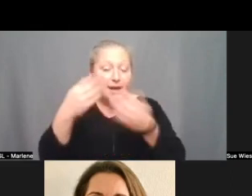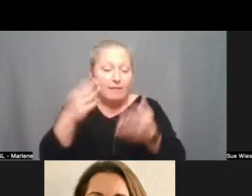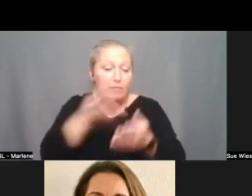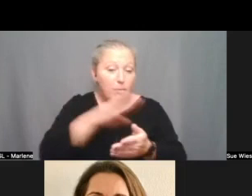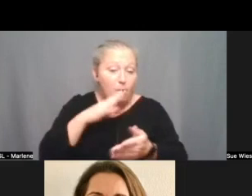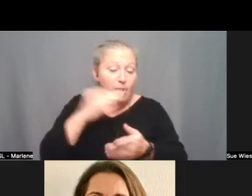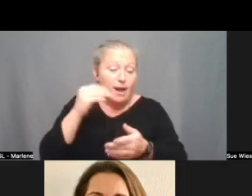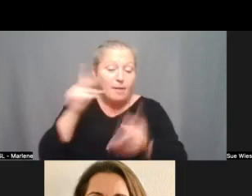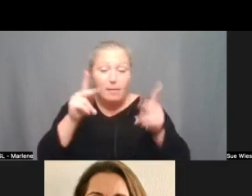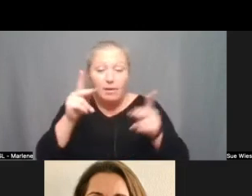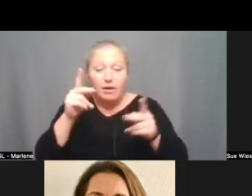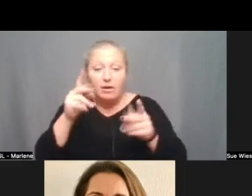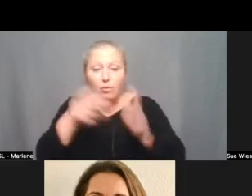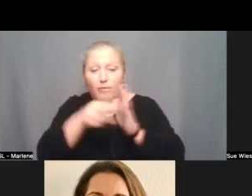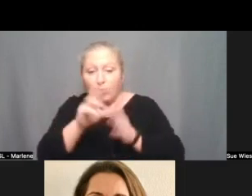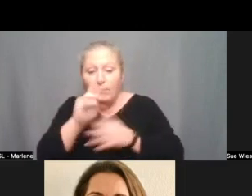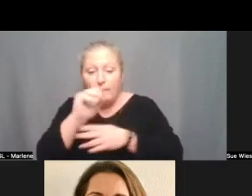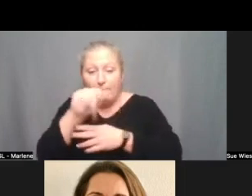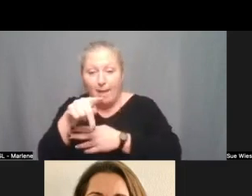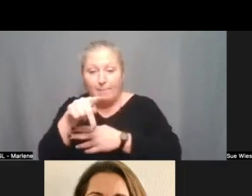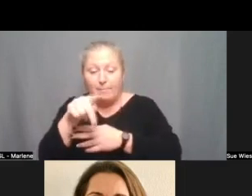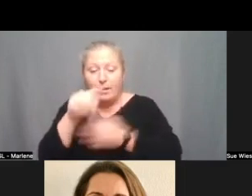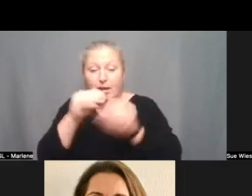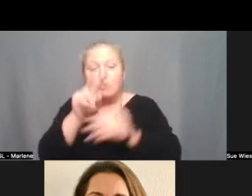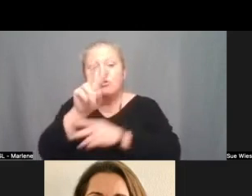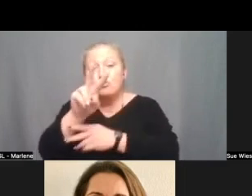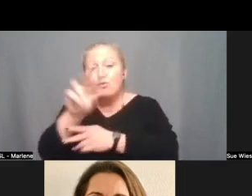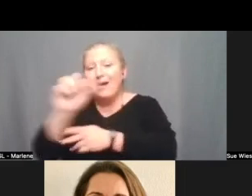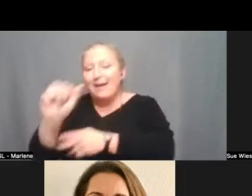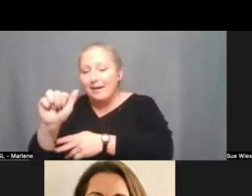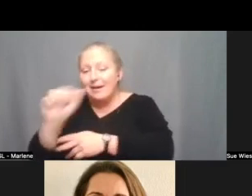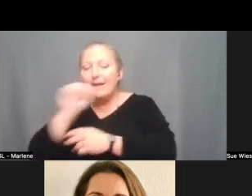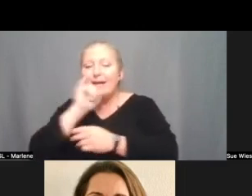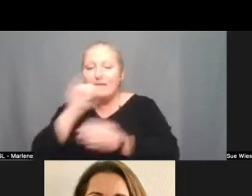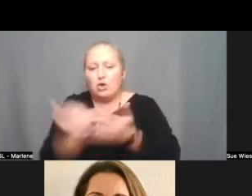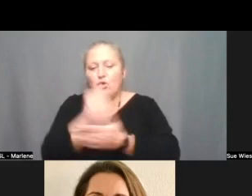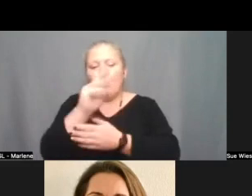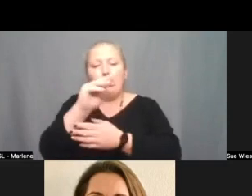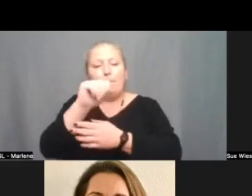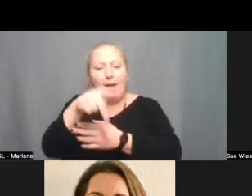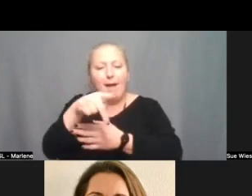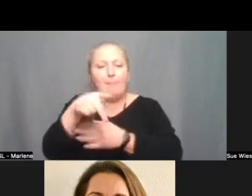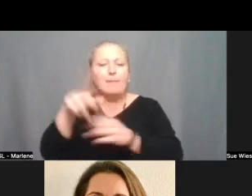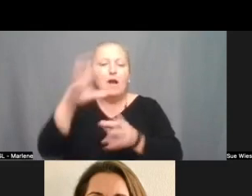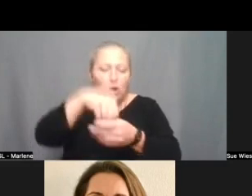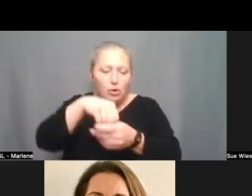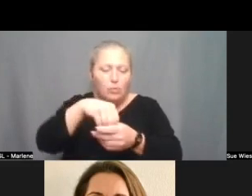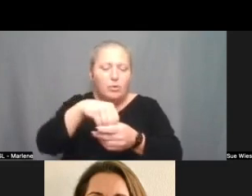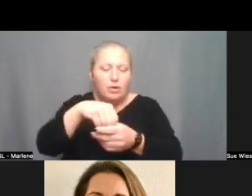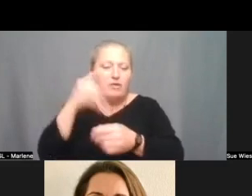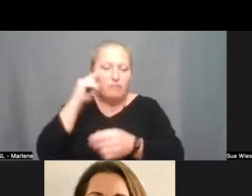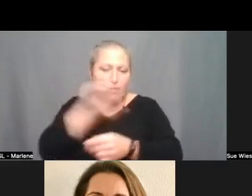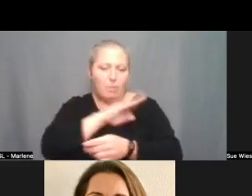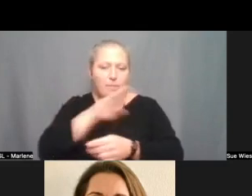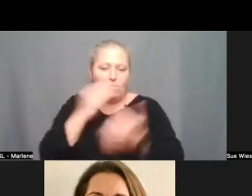map scenario to a map scenario to a is, in fact, one of the new maps that is included for the board tonight